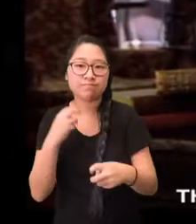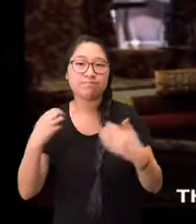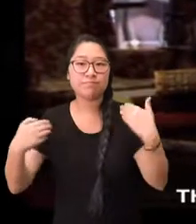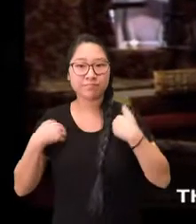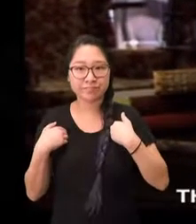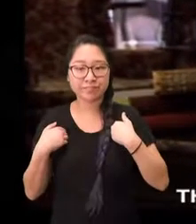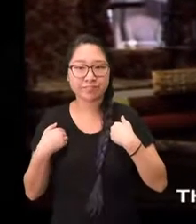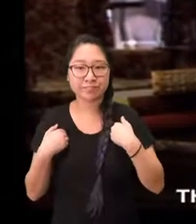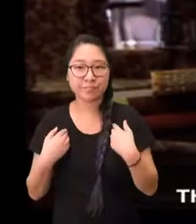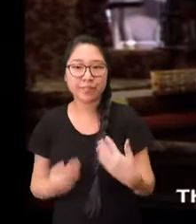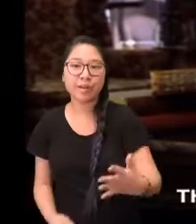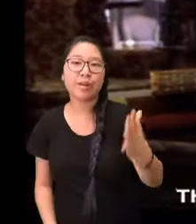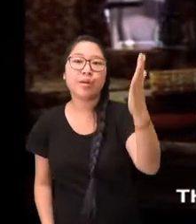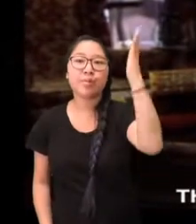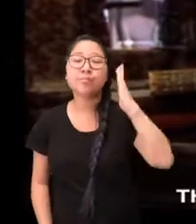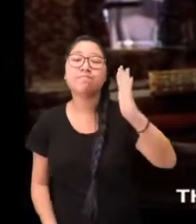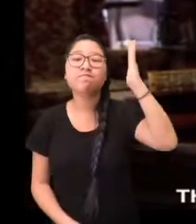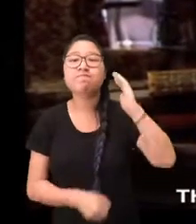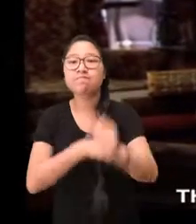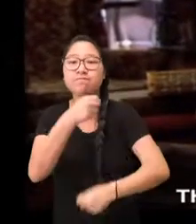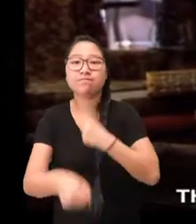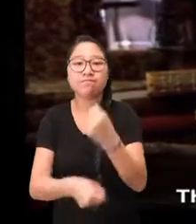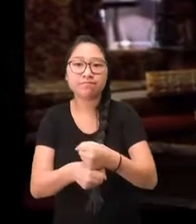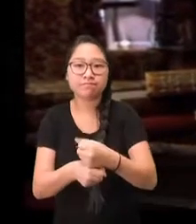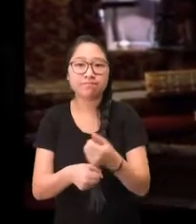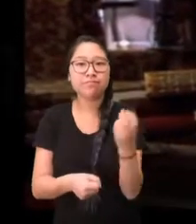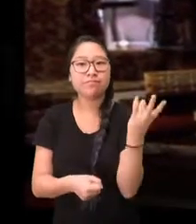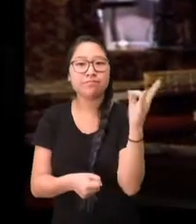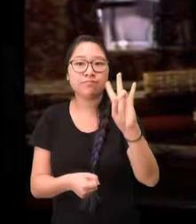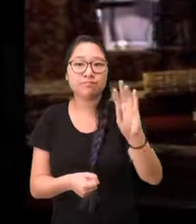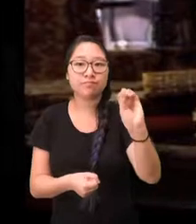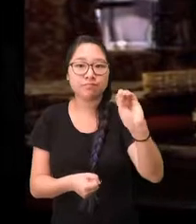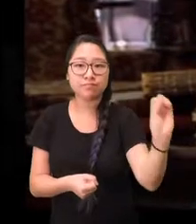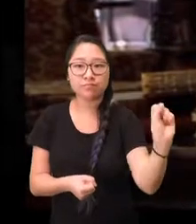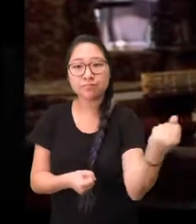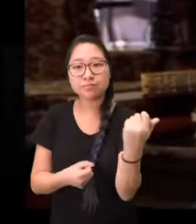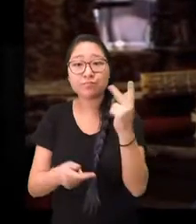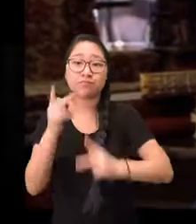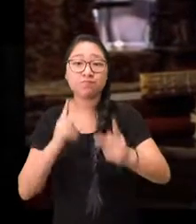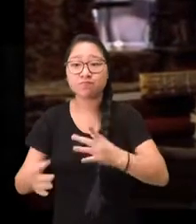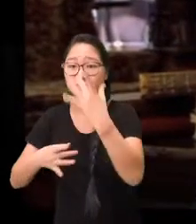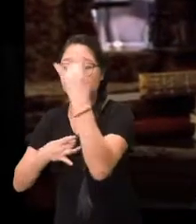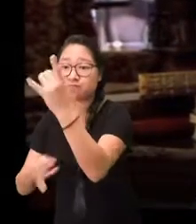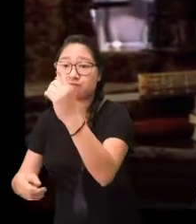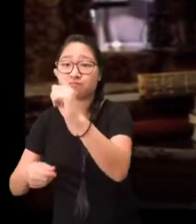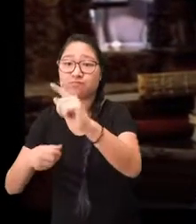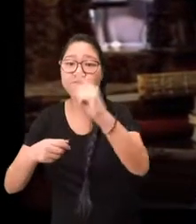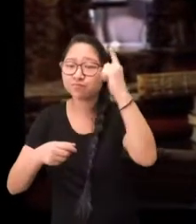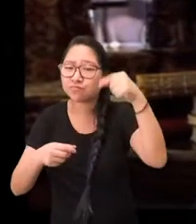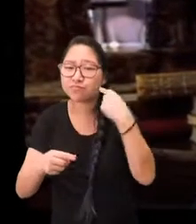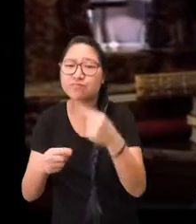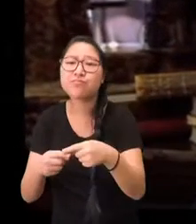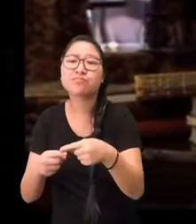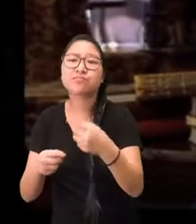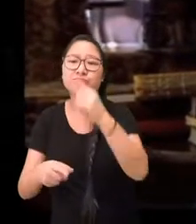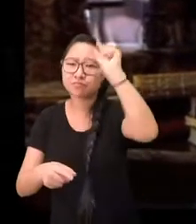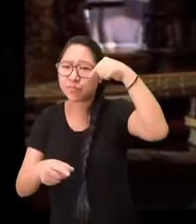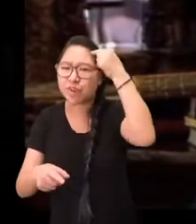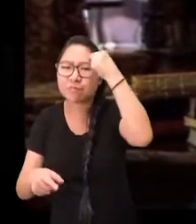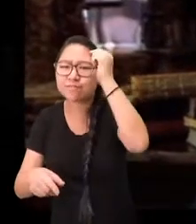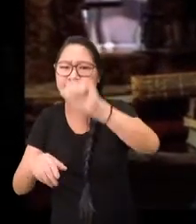there are problems that seem to attract the greatest minds of the age. In our time, they're in the fields of science and technology.